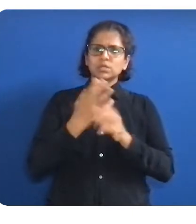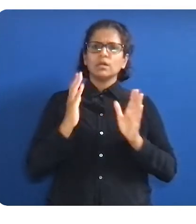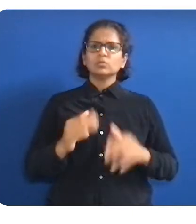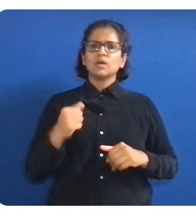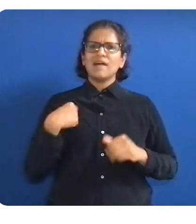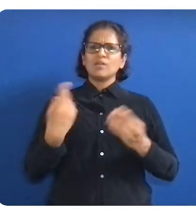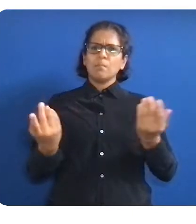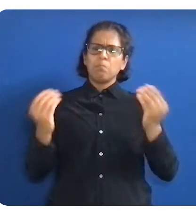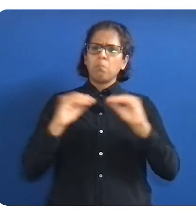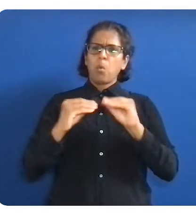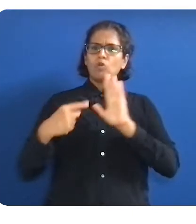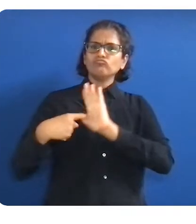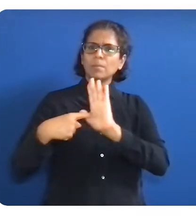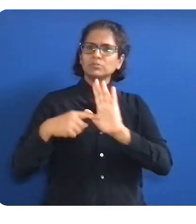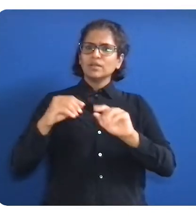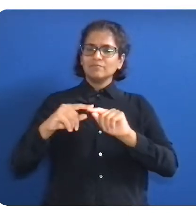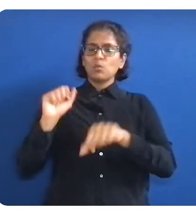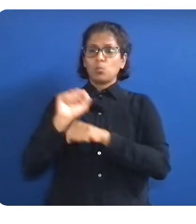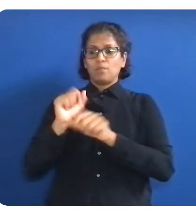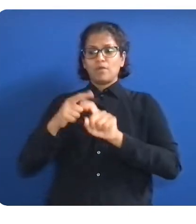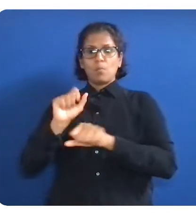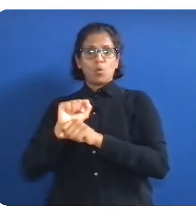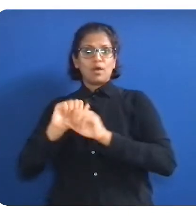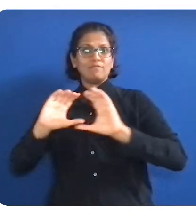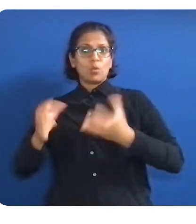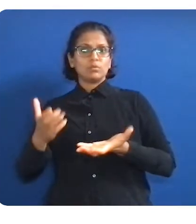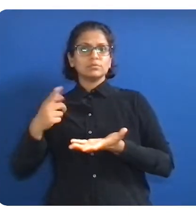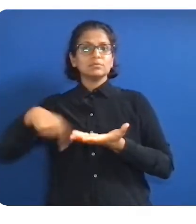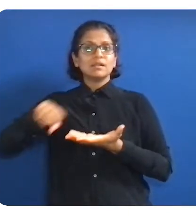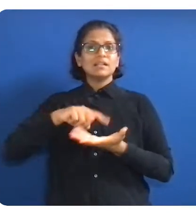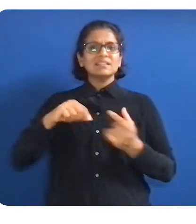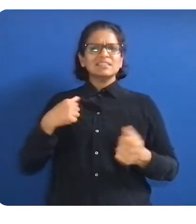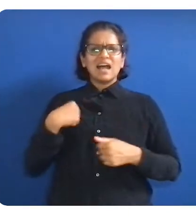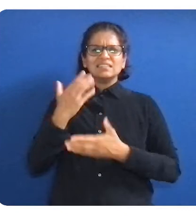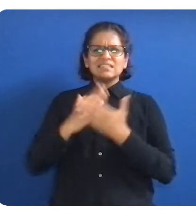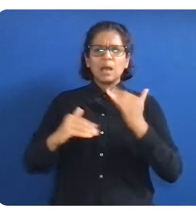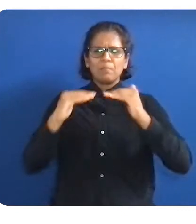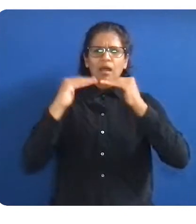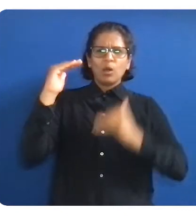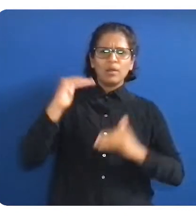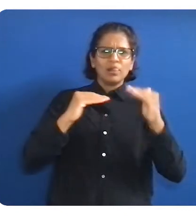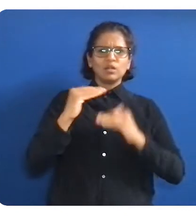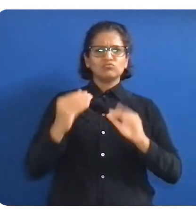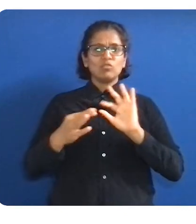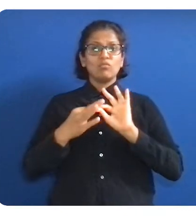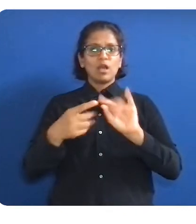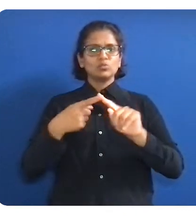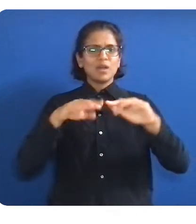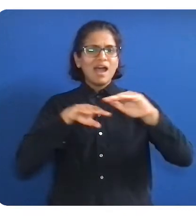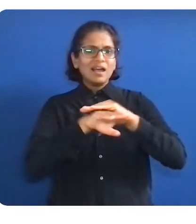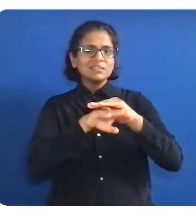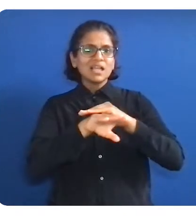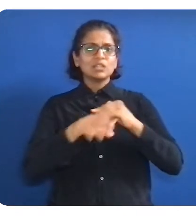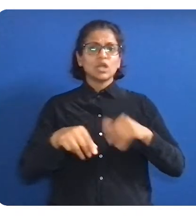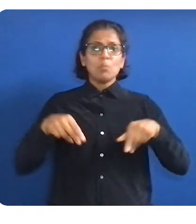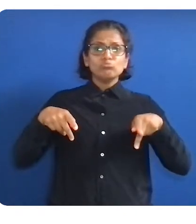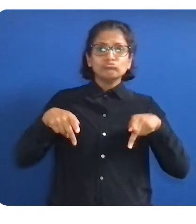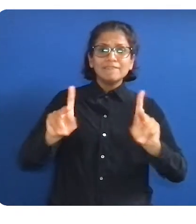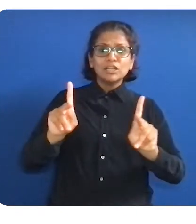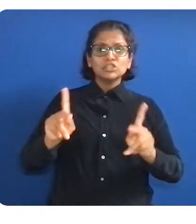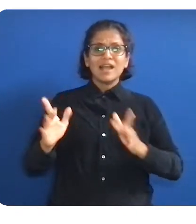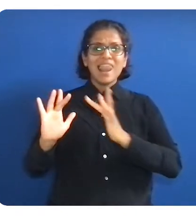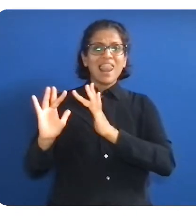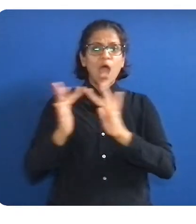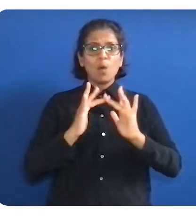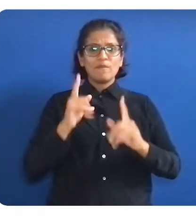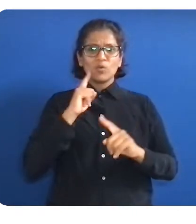progress, we know equalities persist around access, opportunity, and networking for underrepresented talent. But through